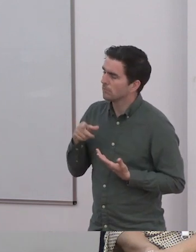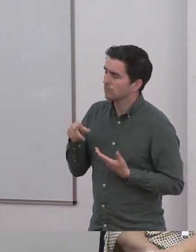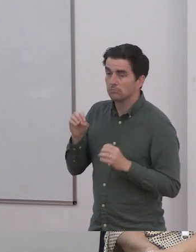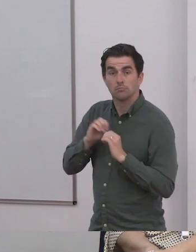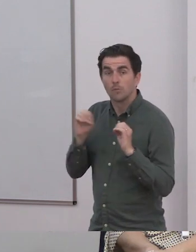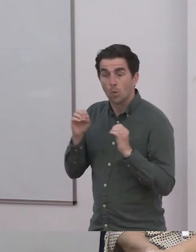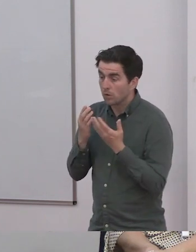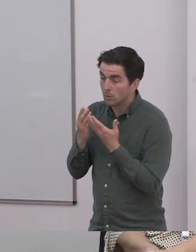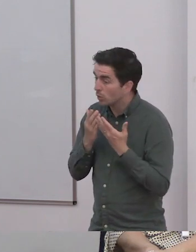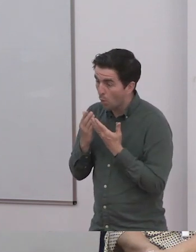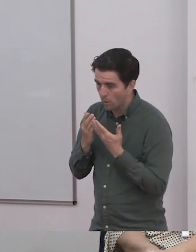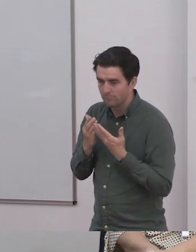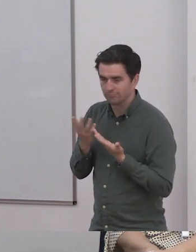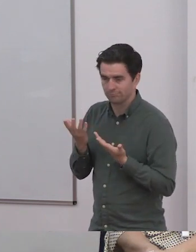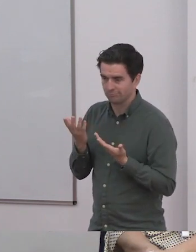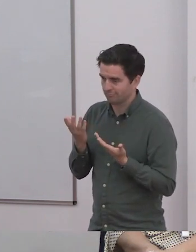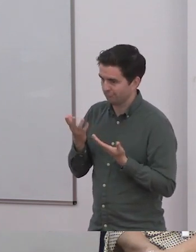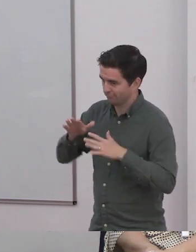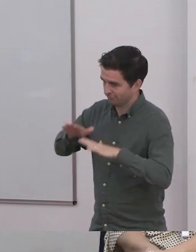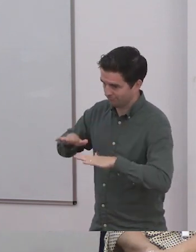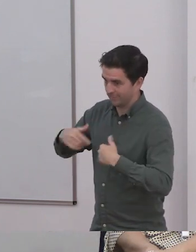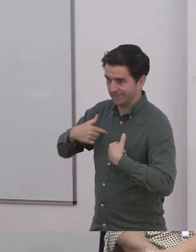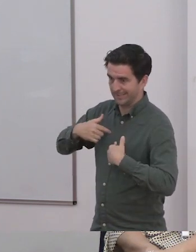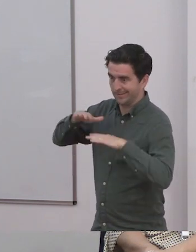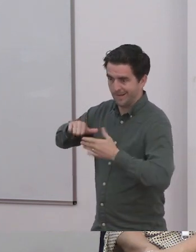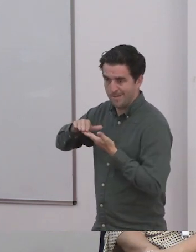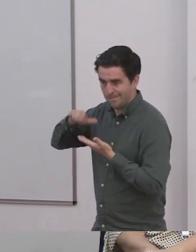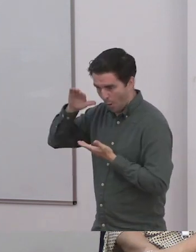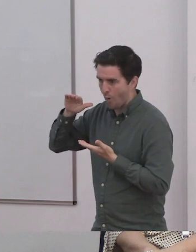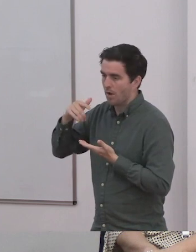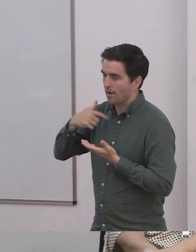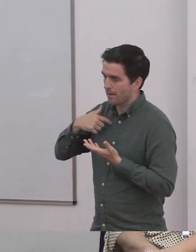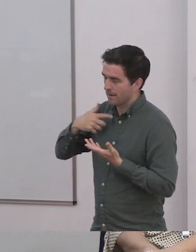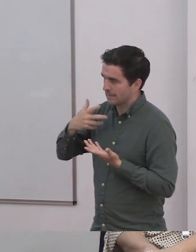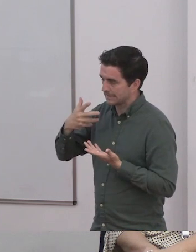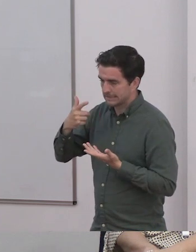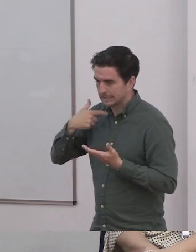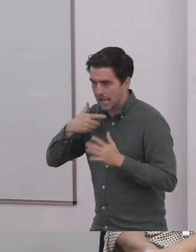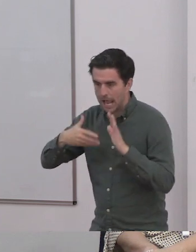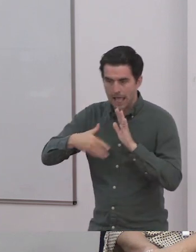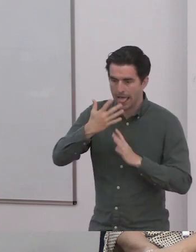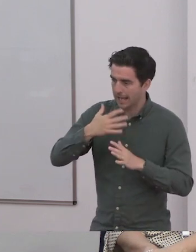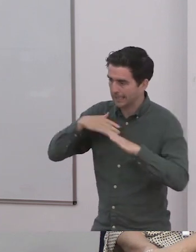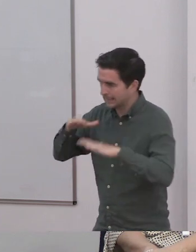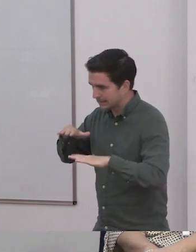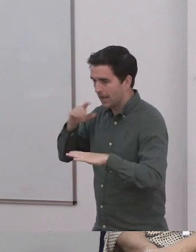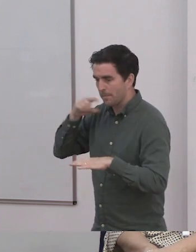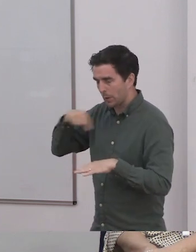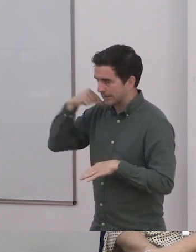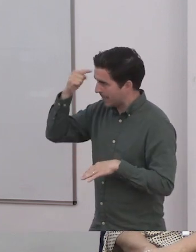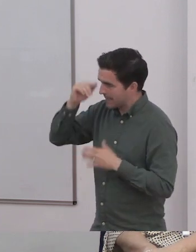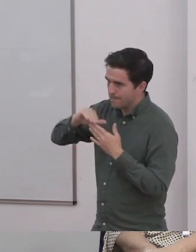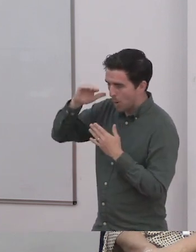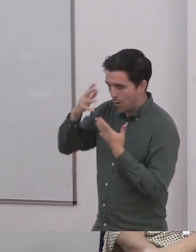And part of it is that, though I know once I'm out, I'll be fine, the first step of anything is always the hardest.